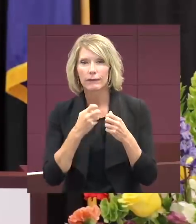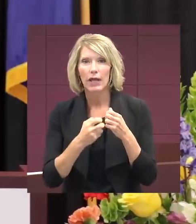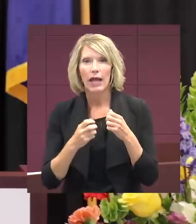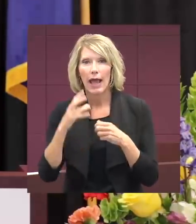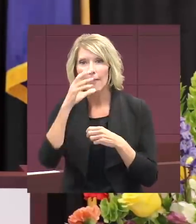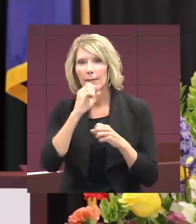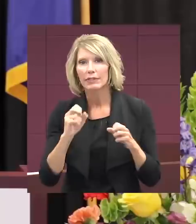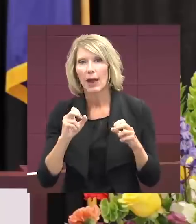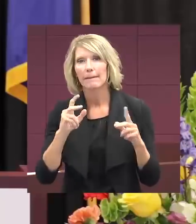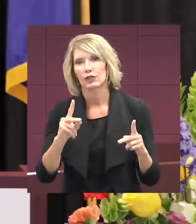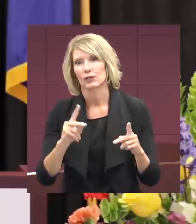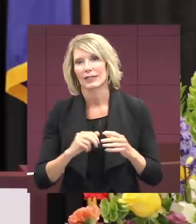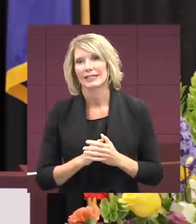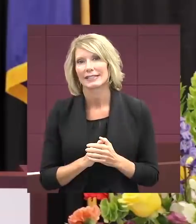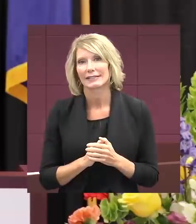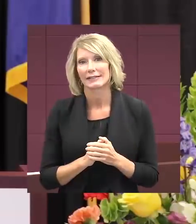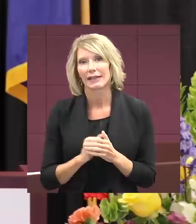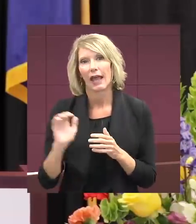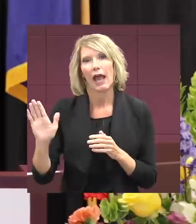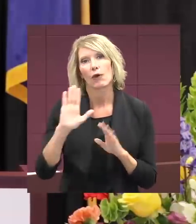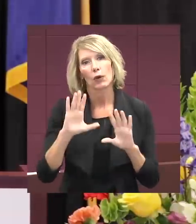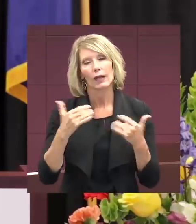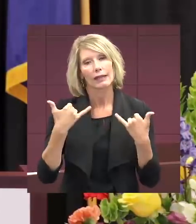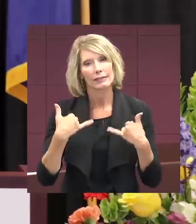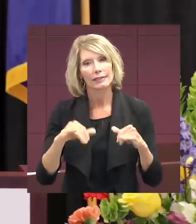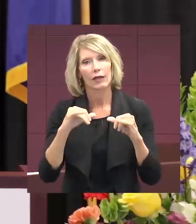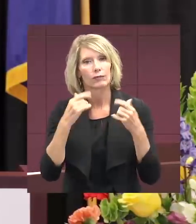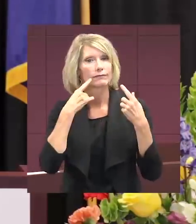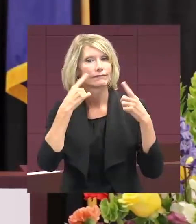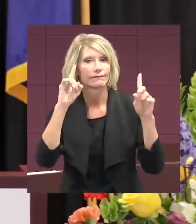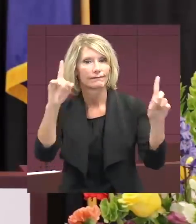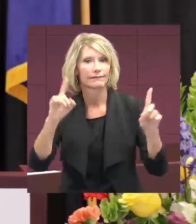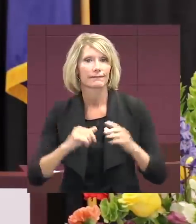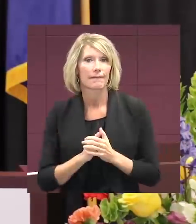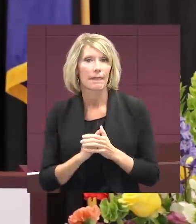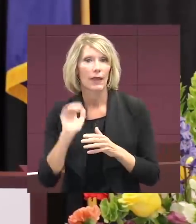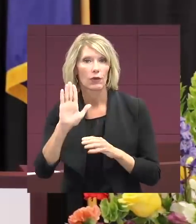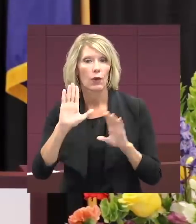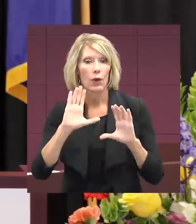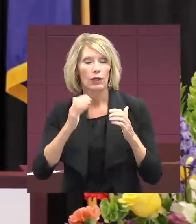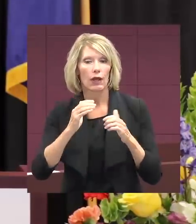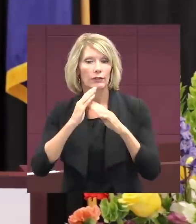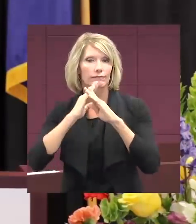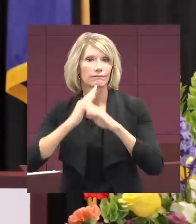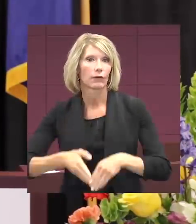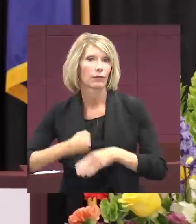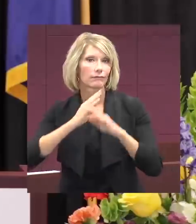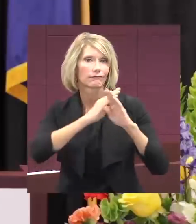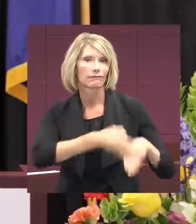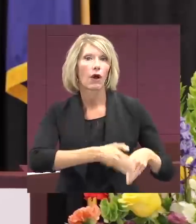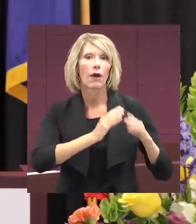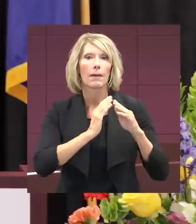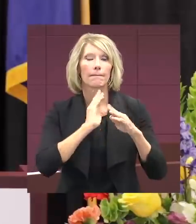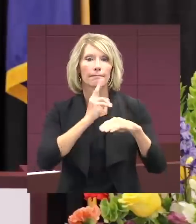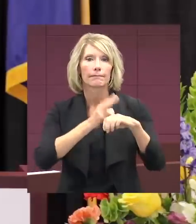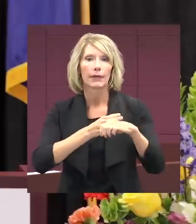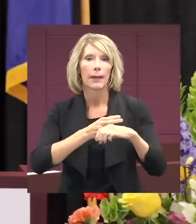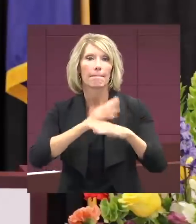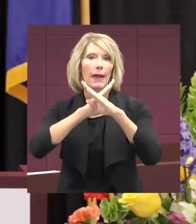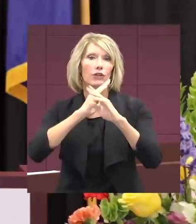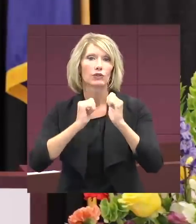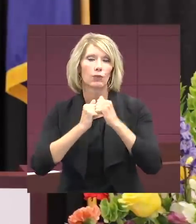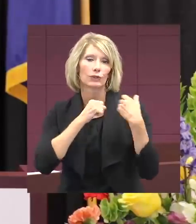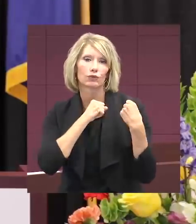opportunities and how your class still thrived. Your class broke down walls, overcame barriers with